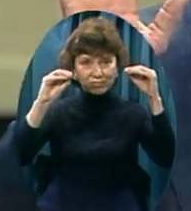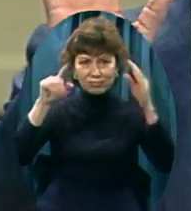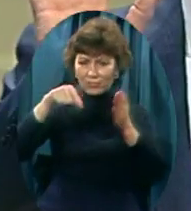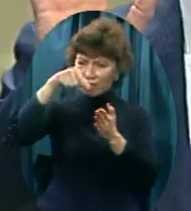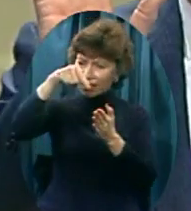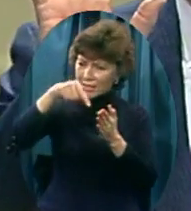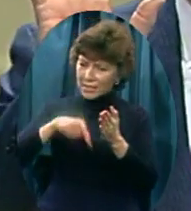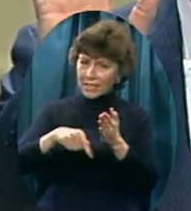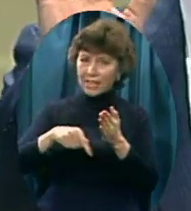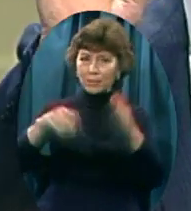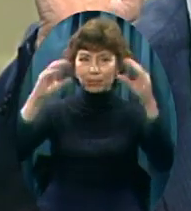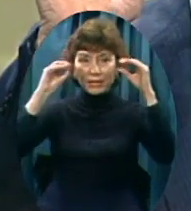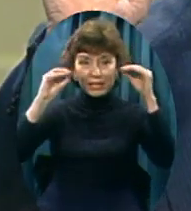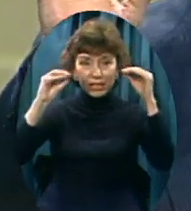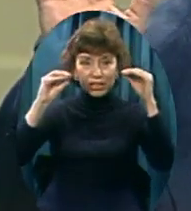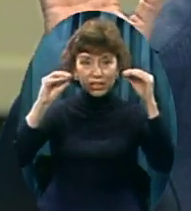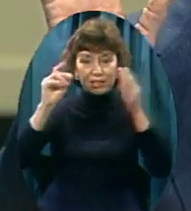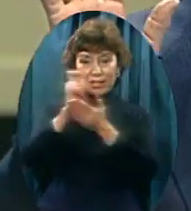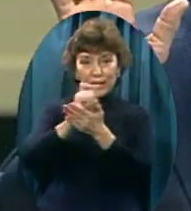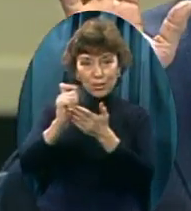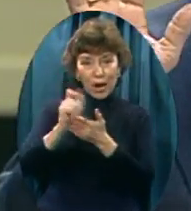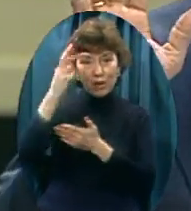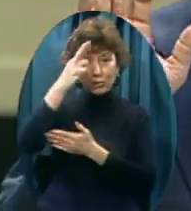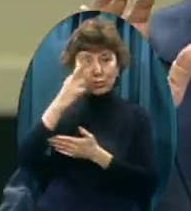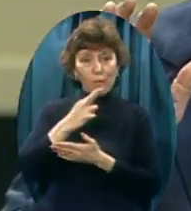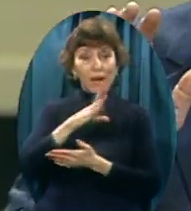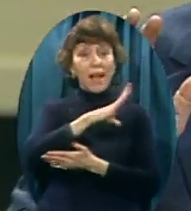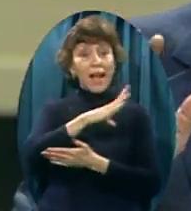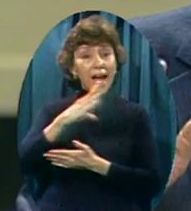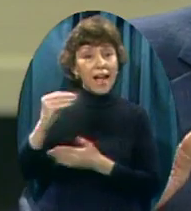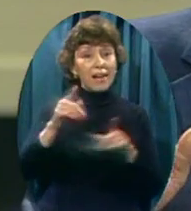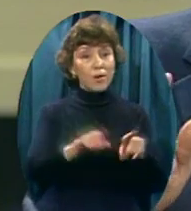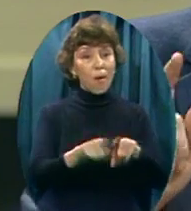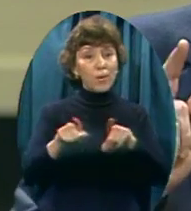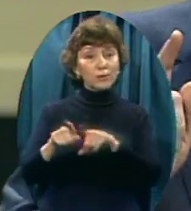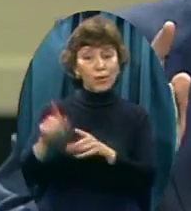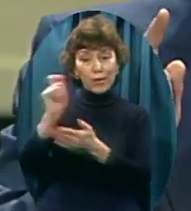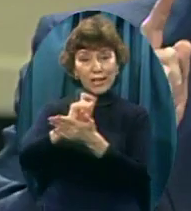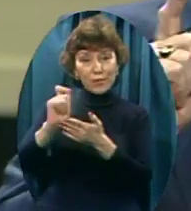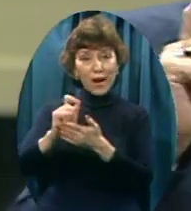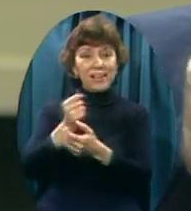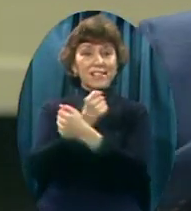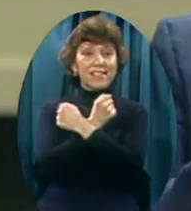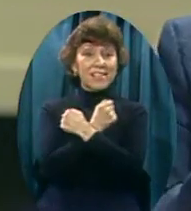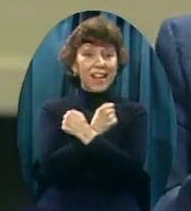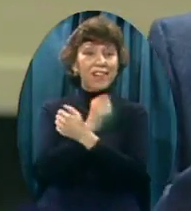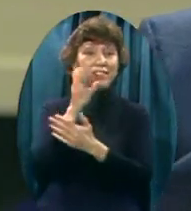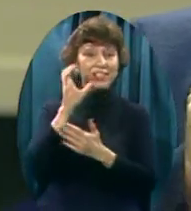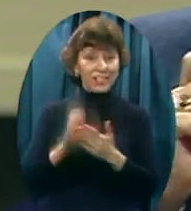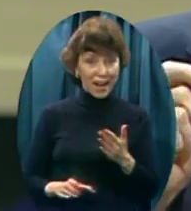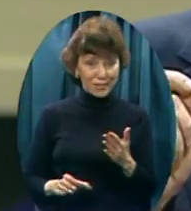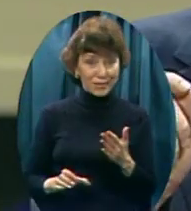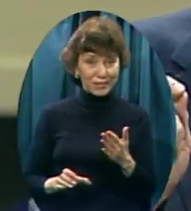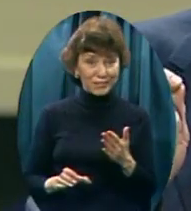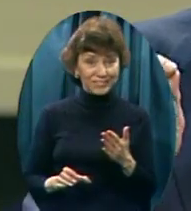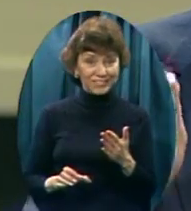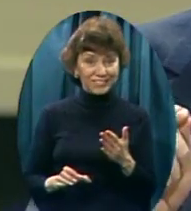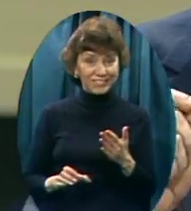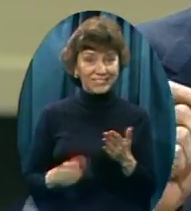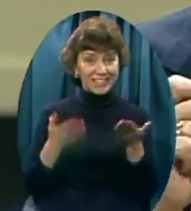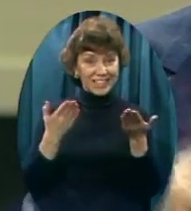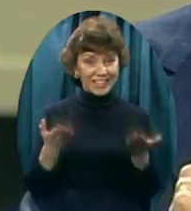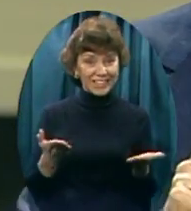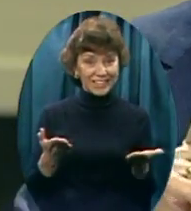And here writing The love chapter First Corinthians 13 This is no coincidence For